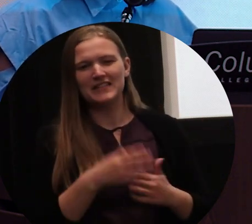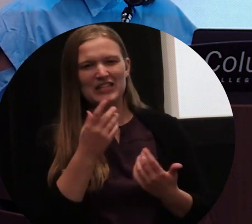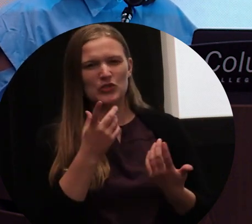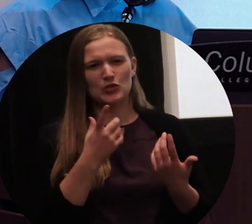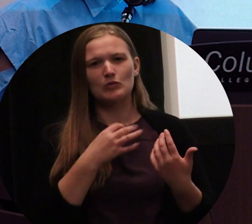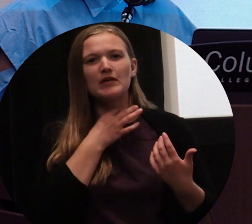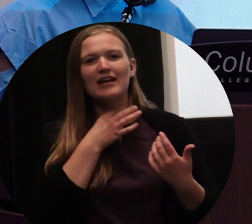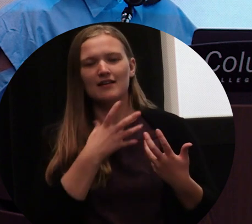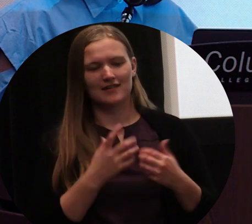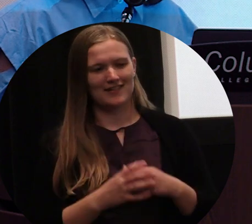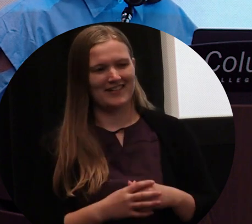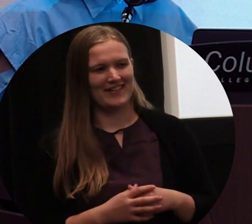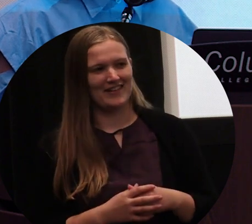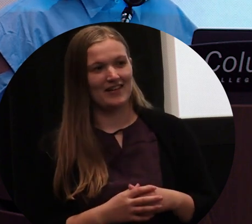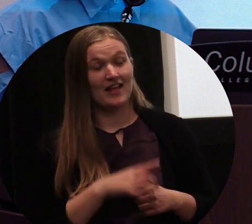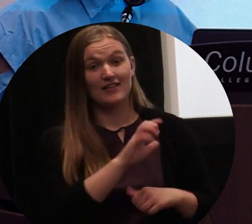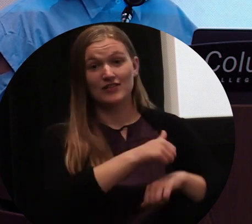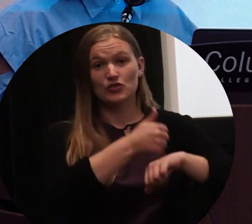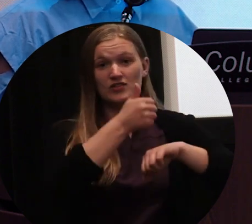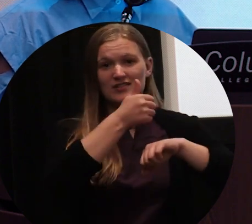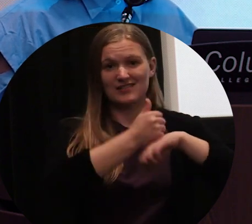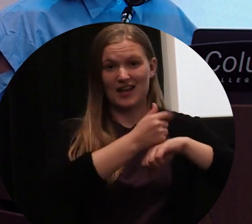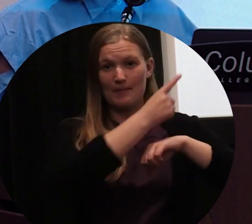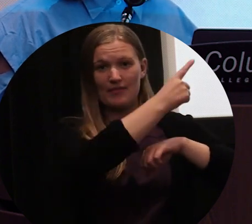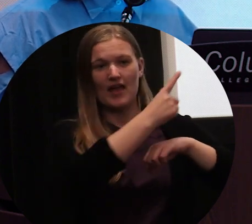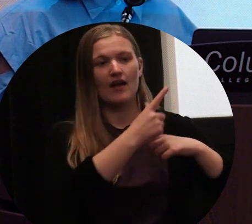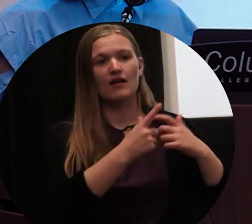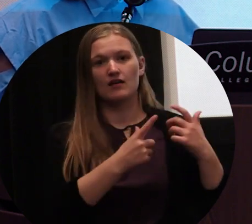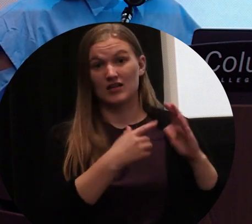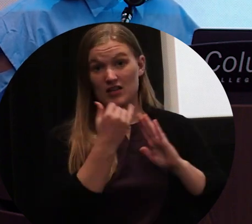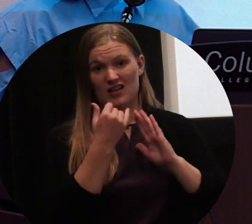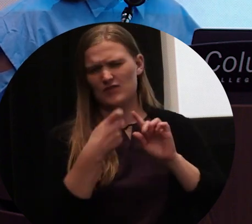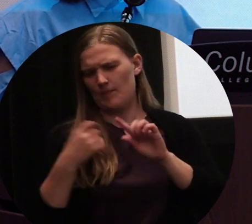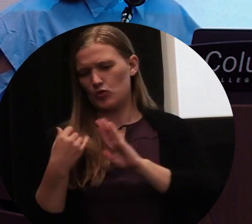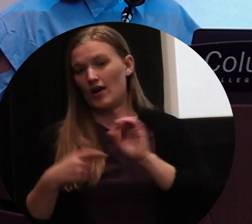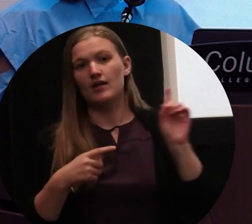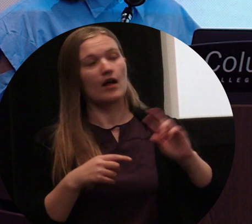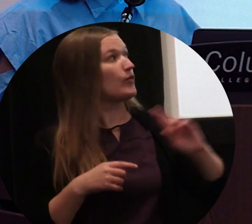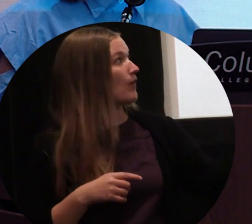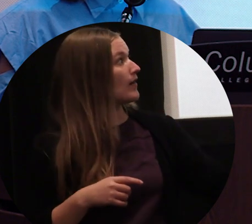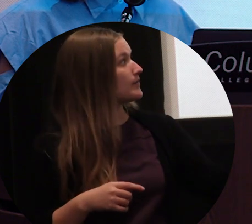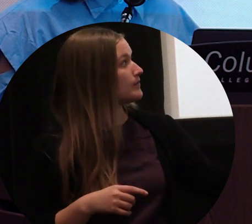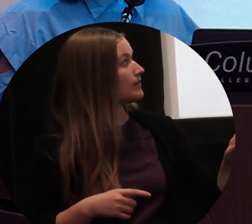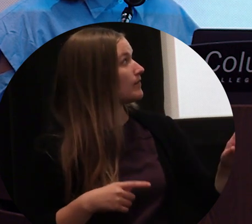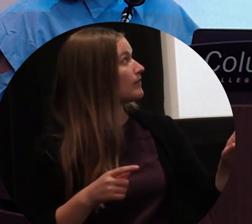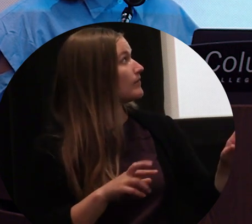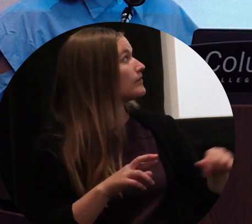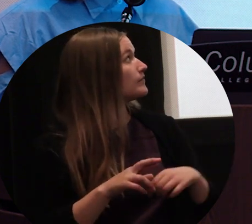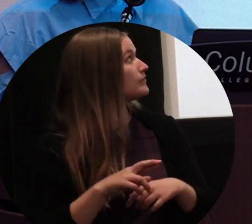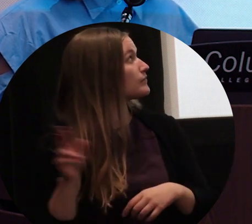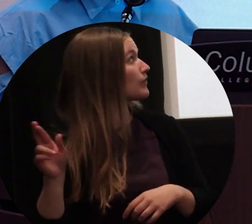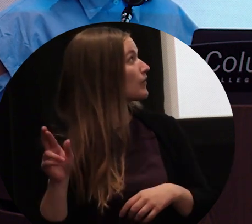This is the structure kind of that I showed you in the drawing here on the right. This is another piece I'm working on